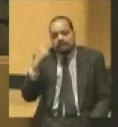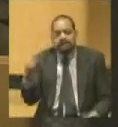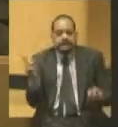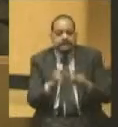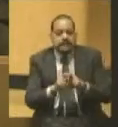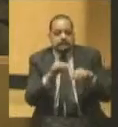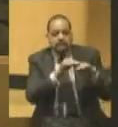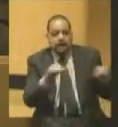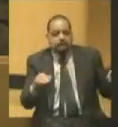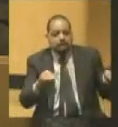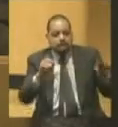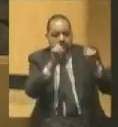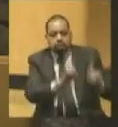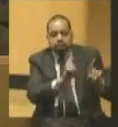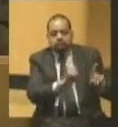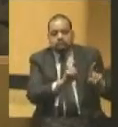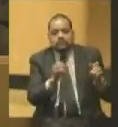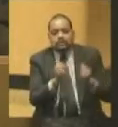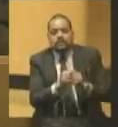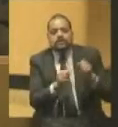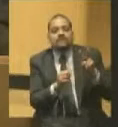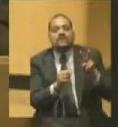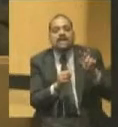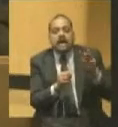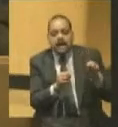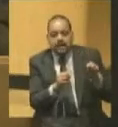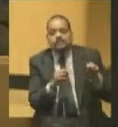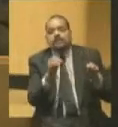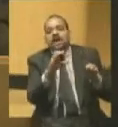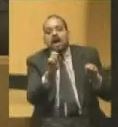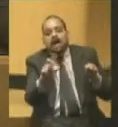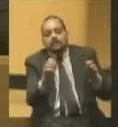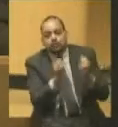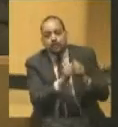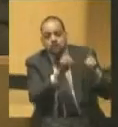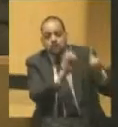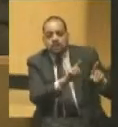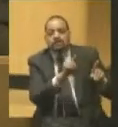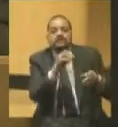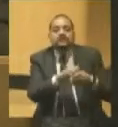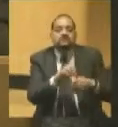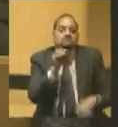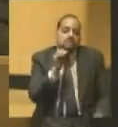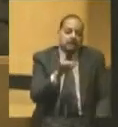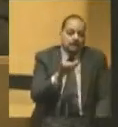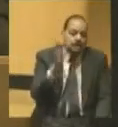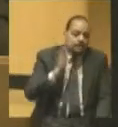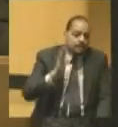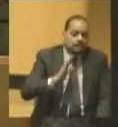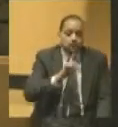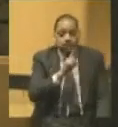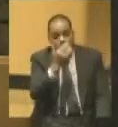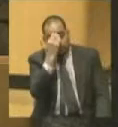with Vallandigham at Mount Vernon in May. But anyway, he knew him well. And